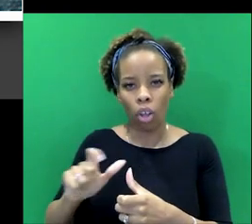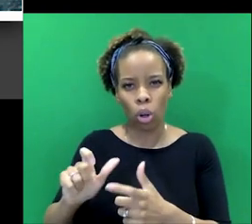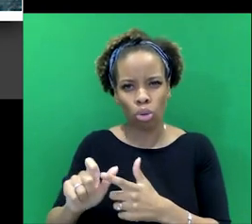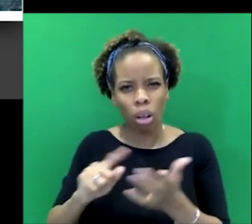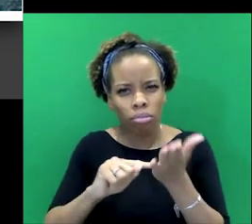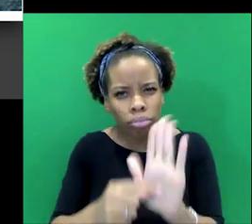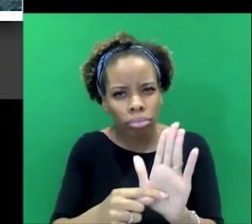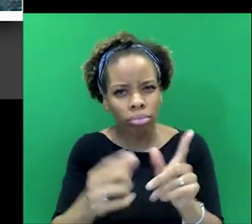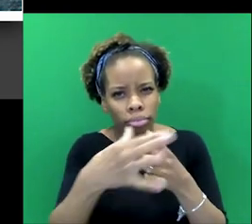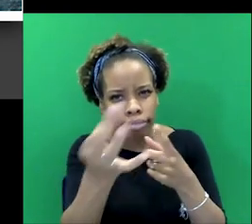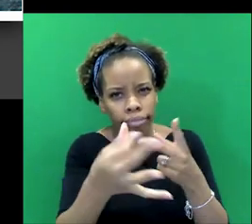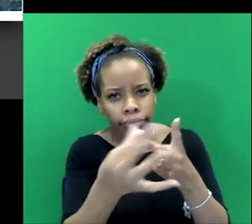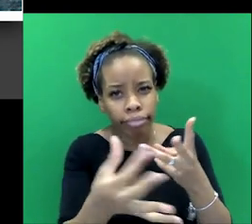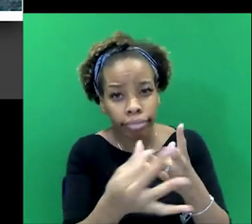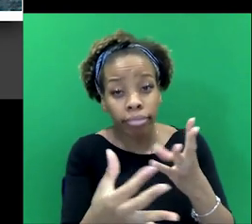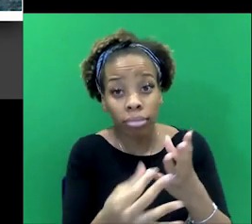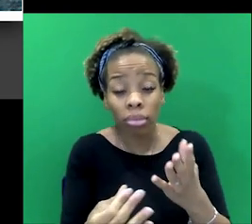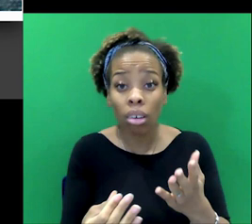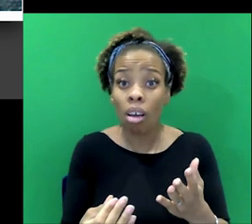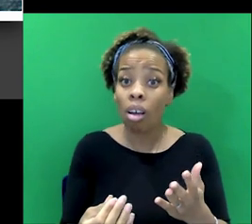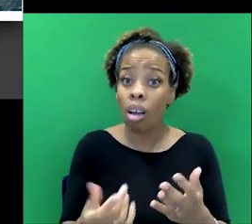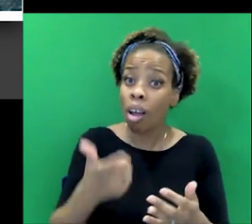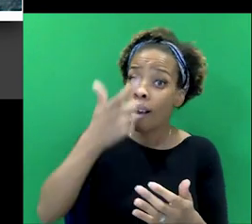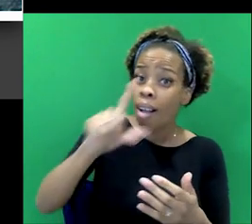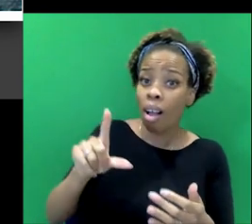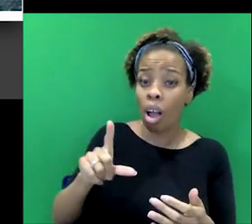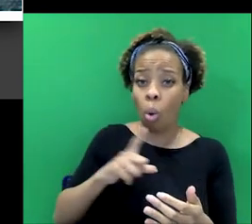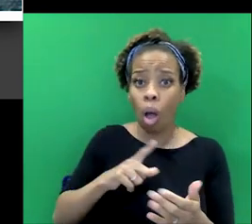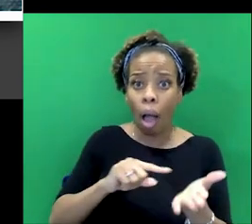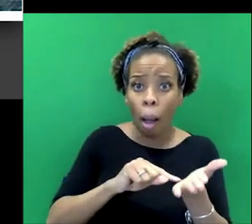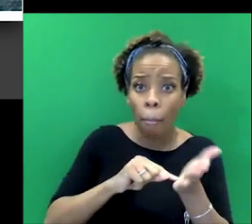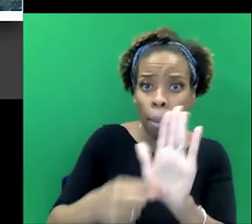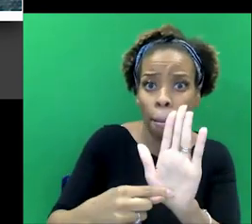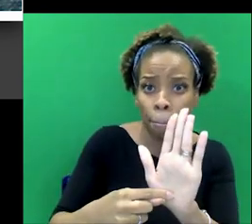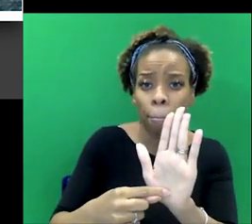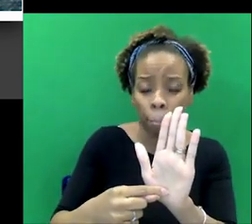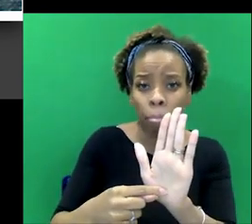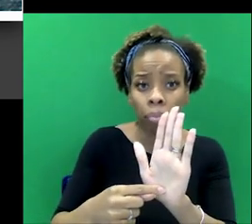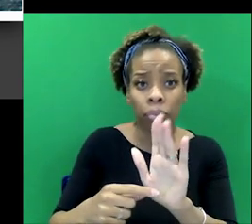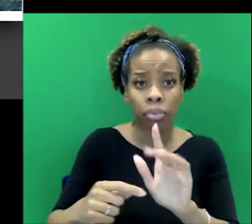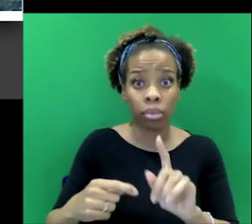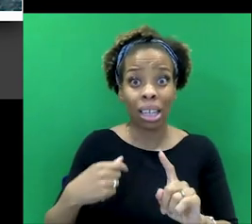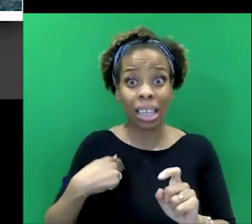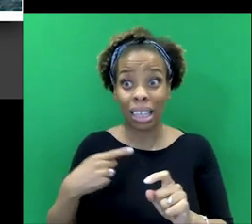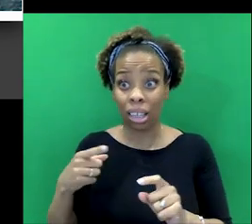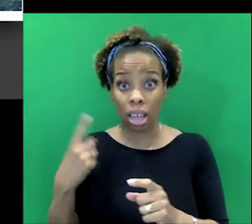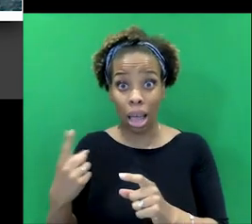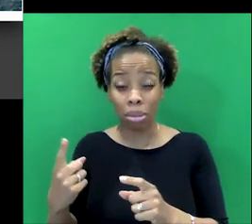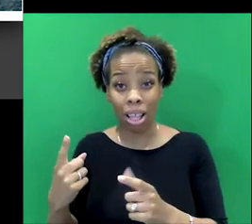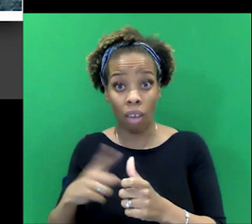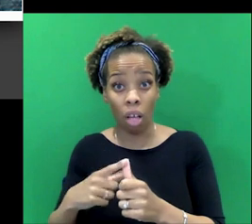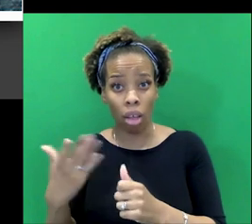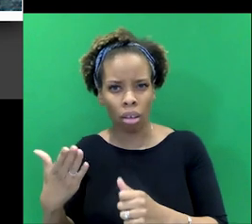And he, you know, it's thanks to him that all these come up again, the vicarage, you he meets Shah Purji, he goes to the